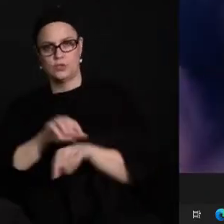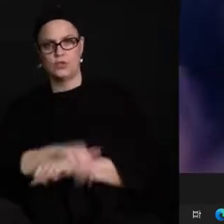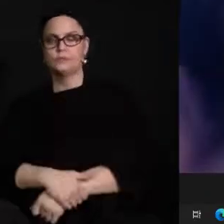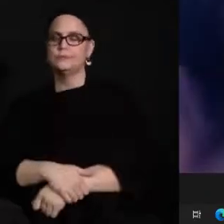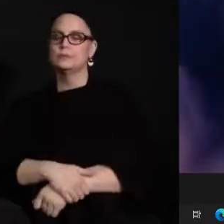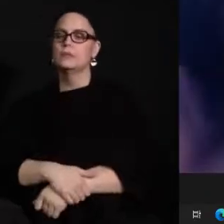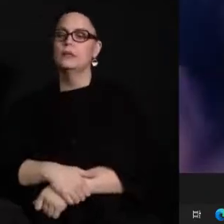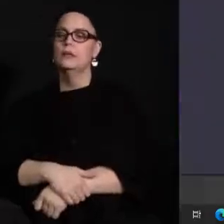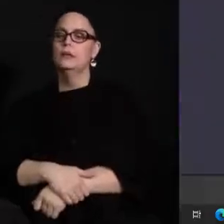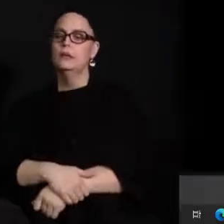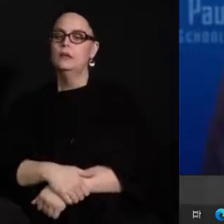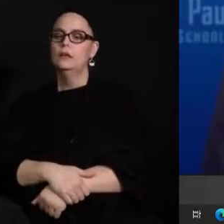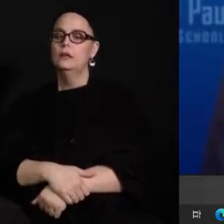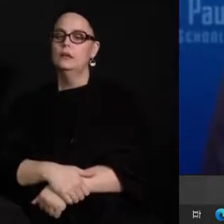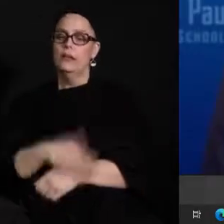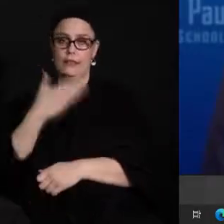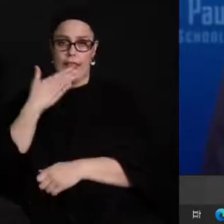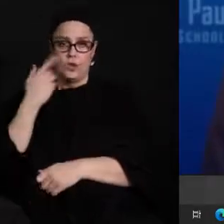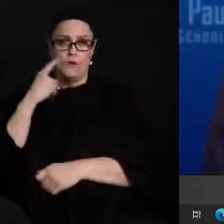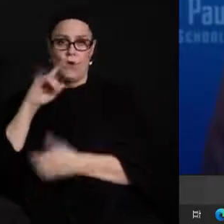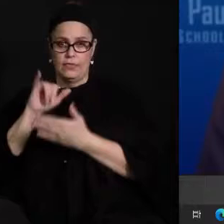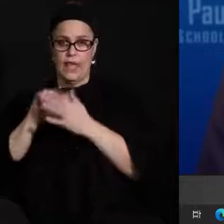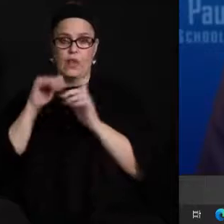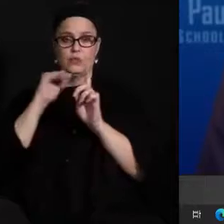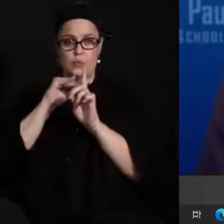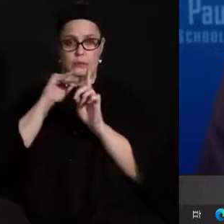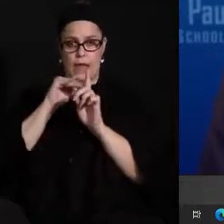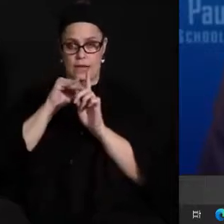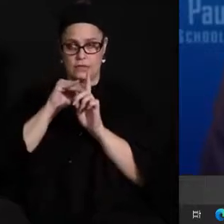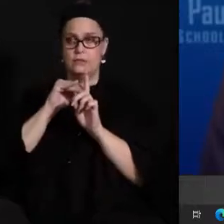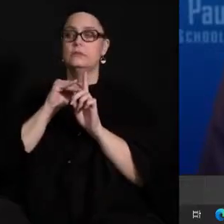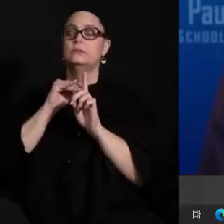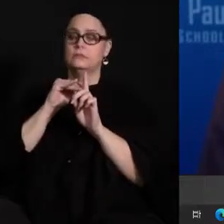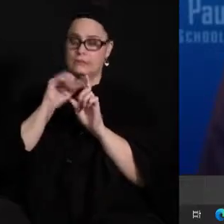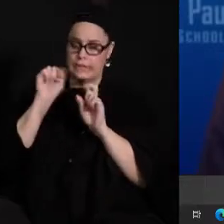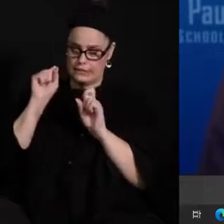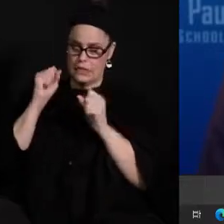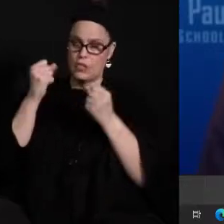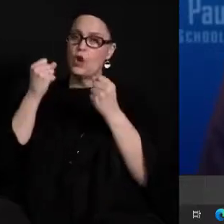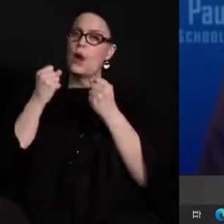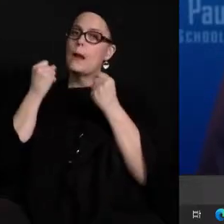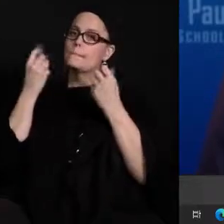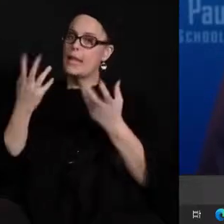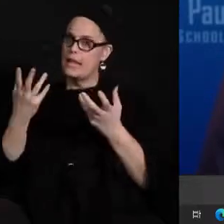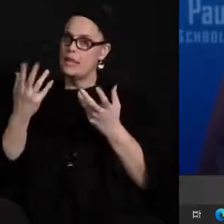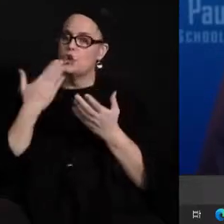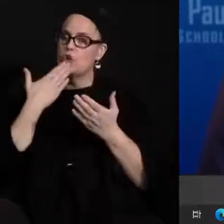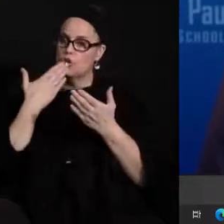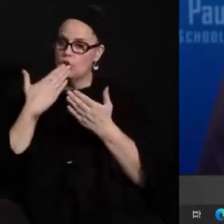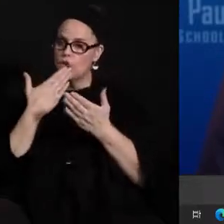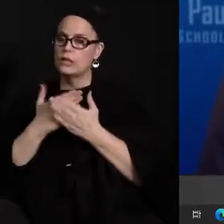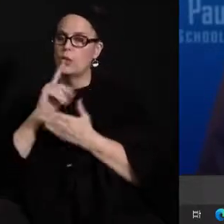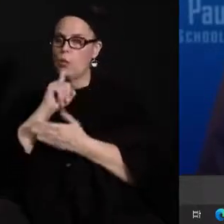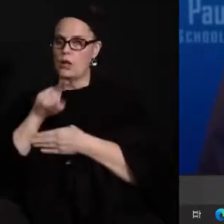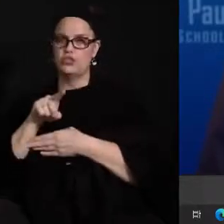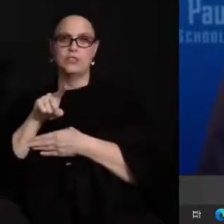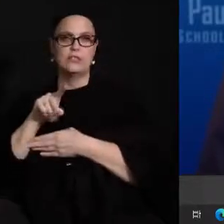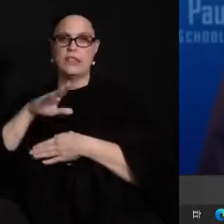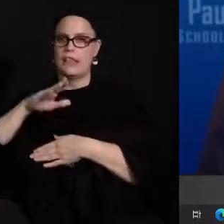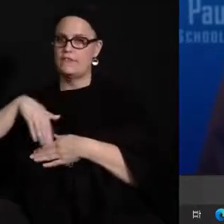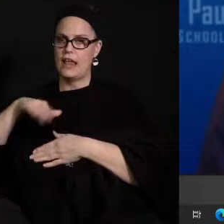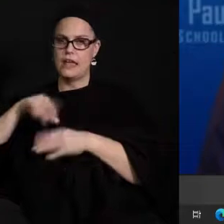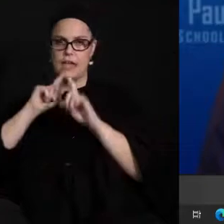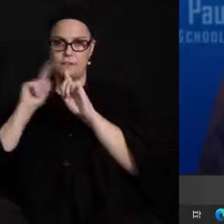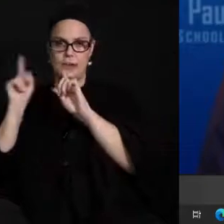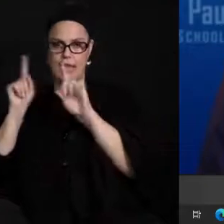and thank you for the reminder and please know that um there's many good questions that are that are still left unanswered and and we will work as